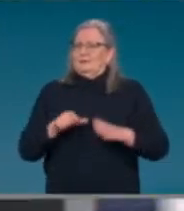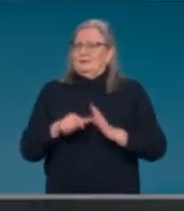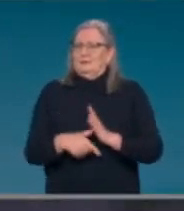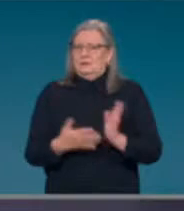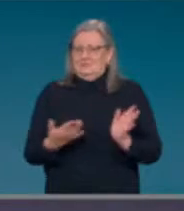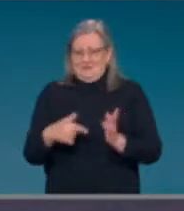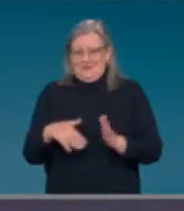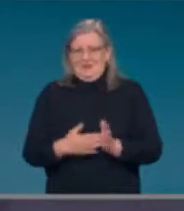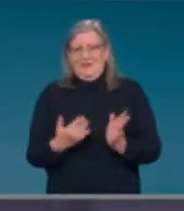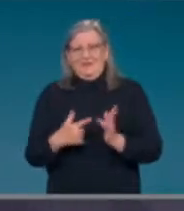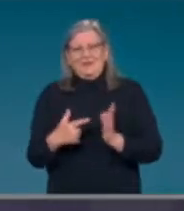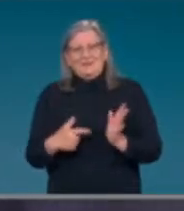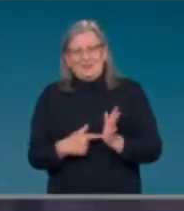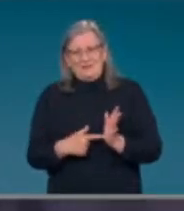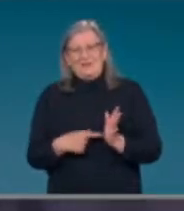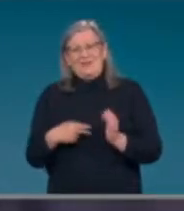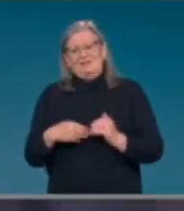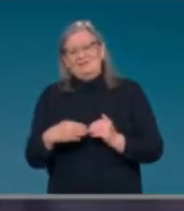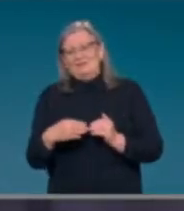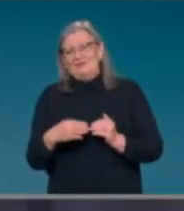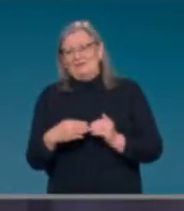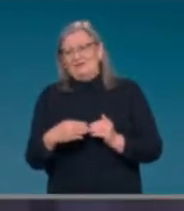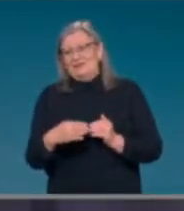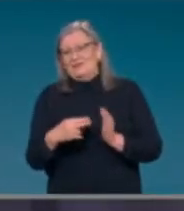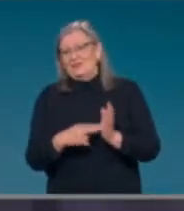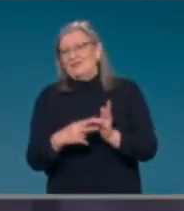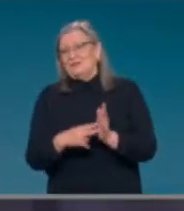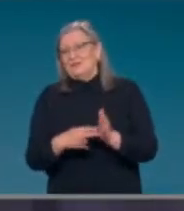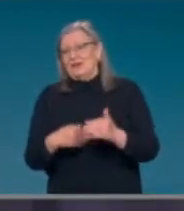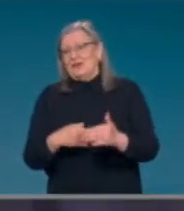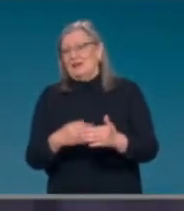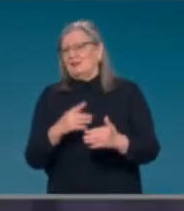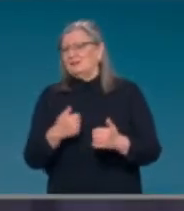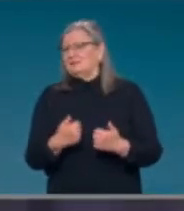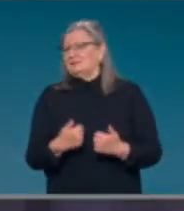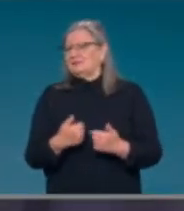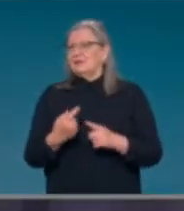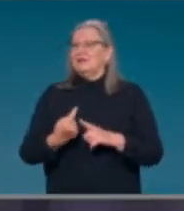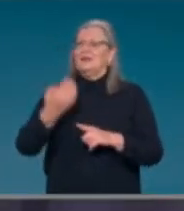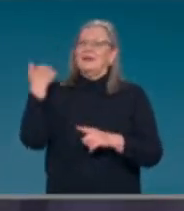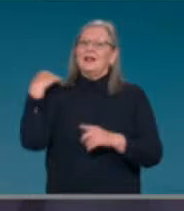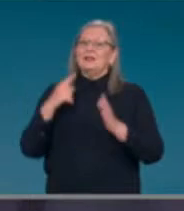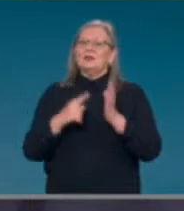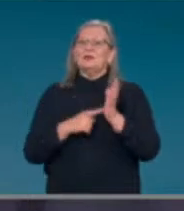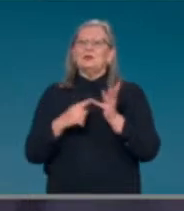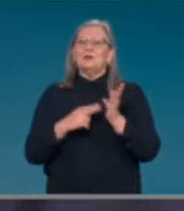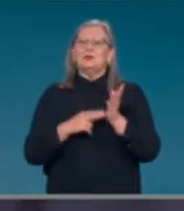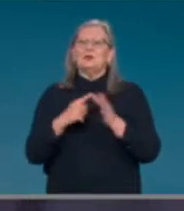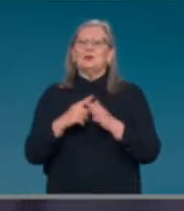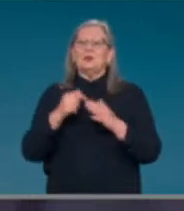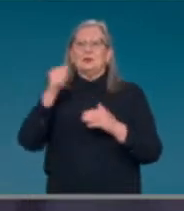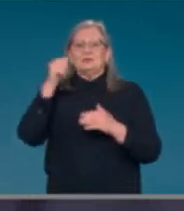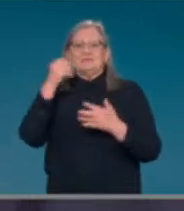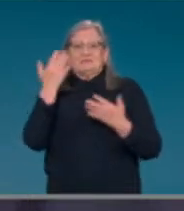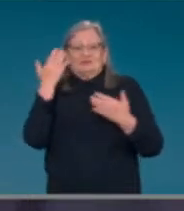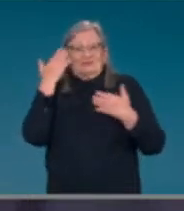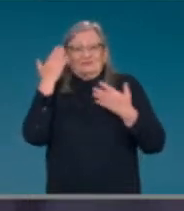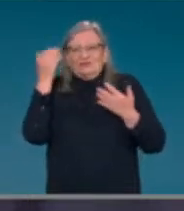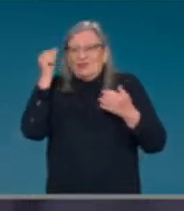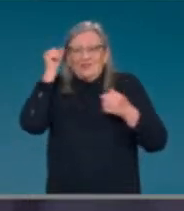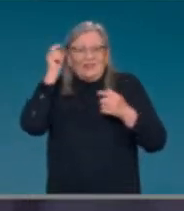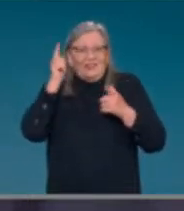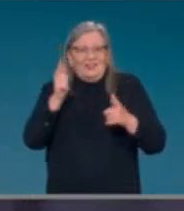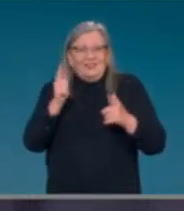in terms of the whole of population, that's the approval. And we've followed the advice on the approval. Obviously, we'll await the